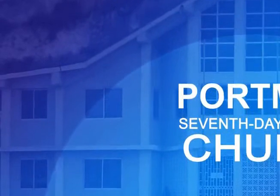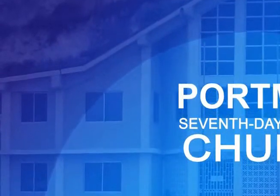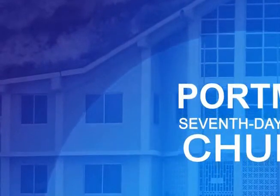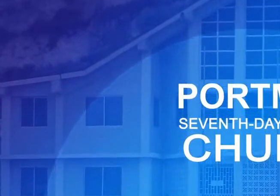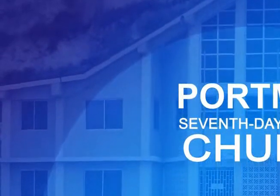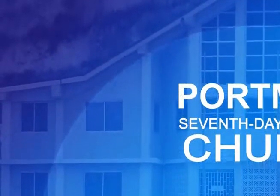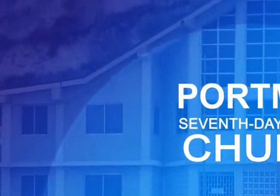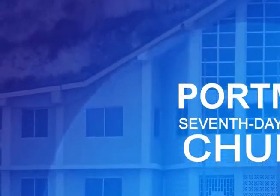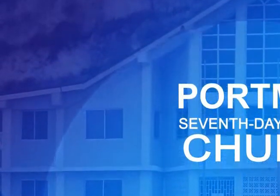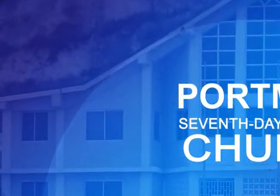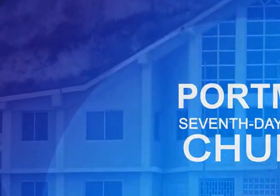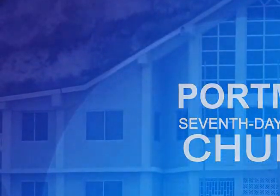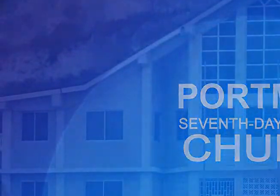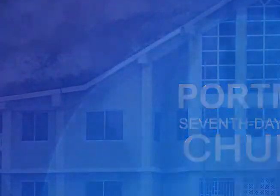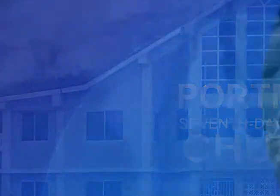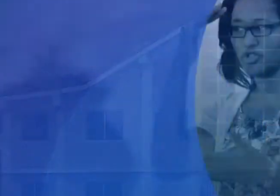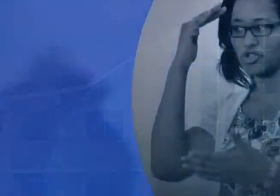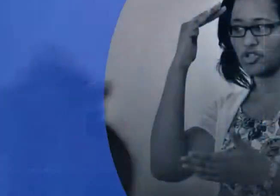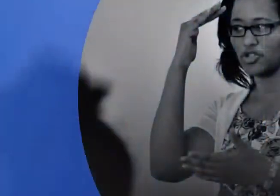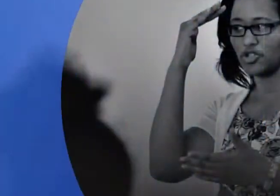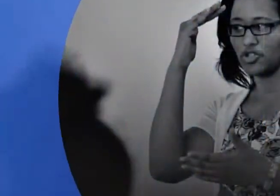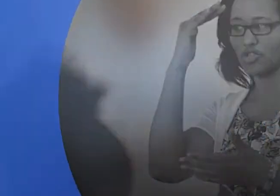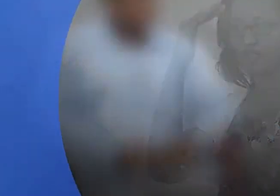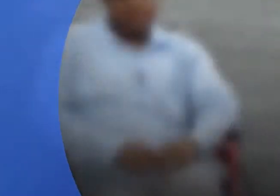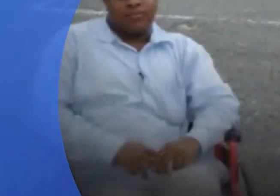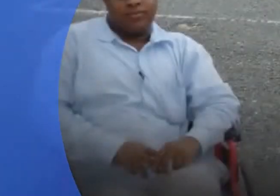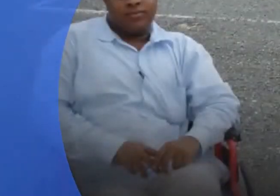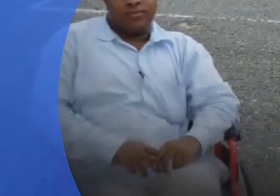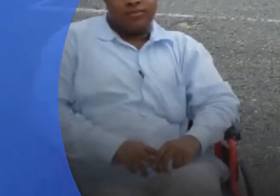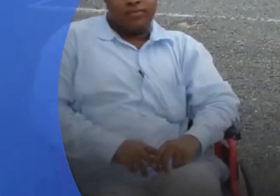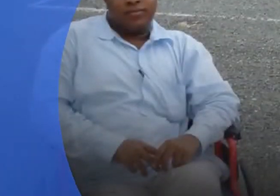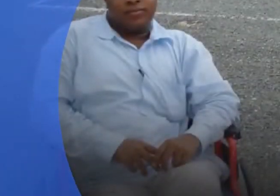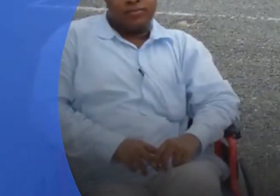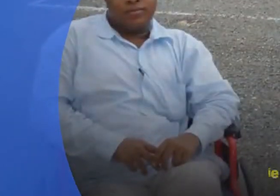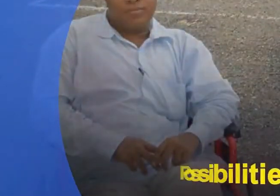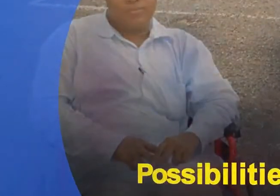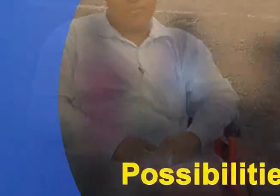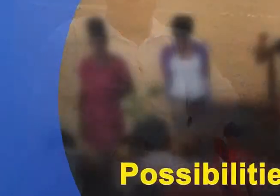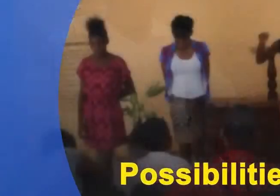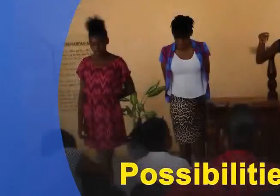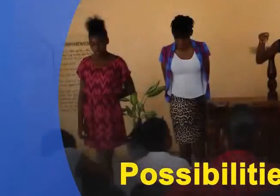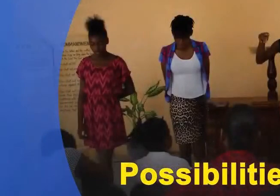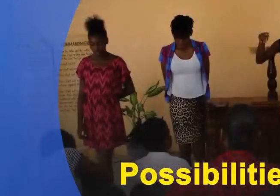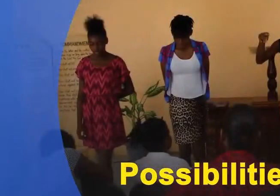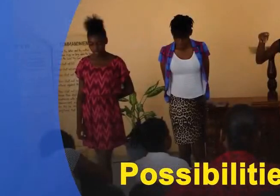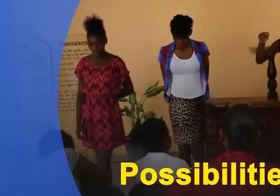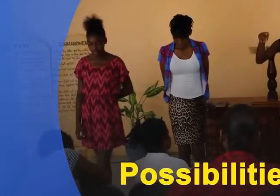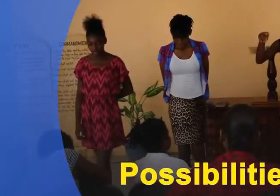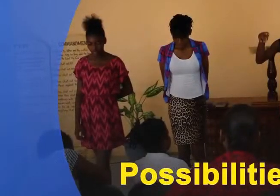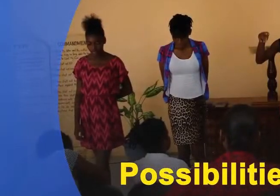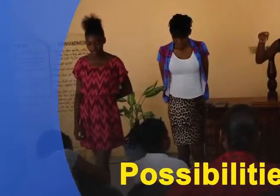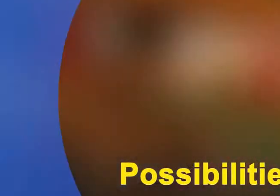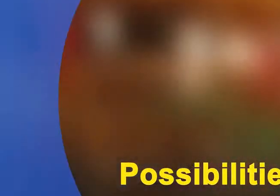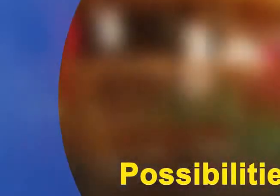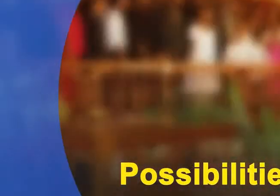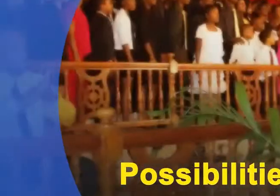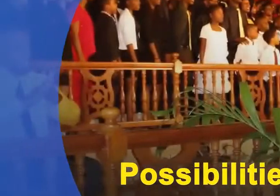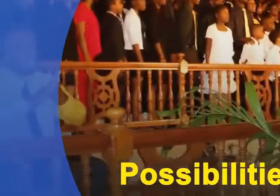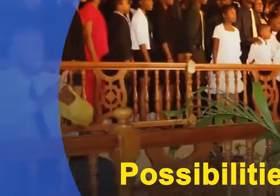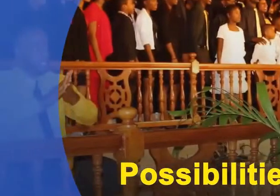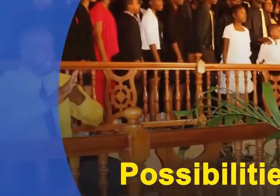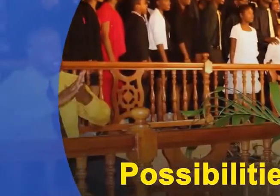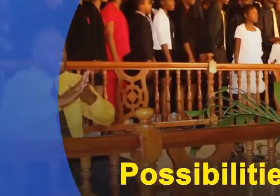I am a great big promise, you see, I am a promise, I am a possibility,